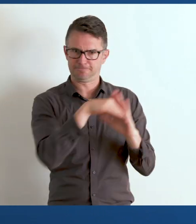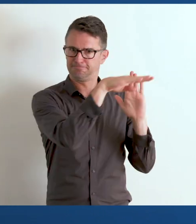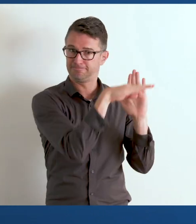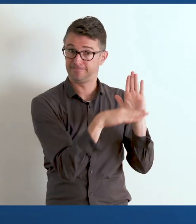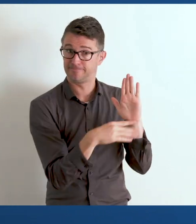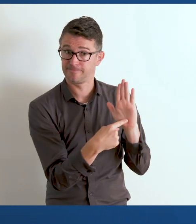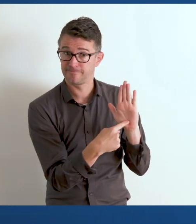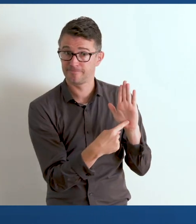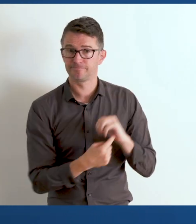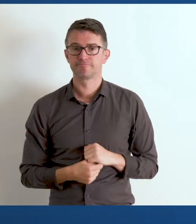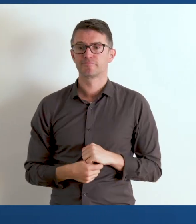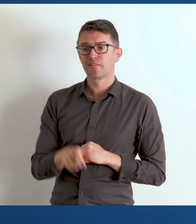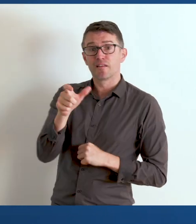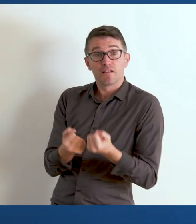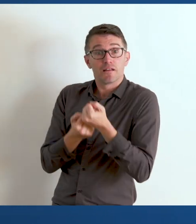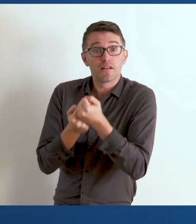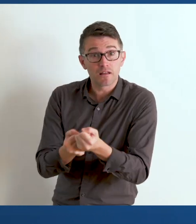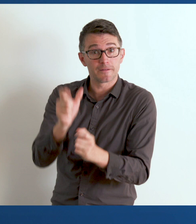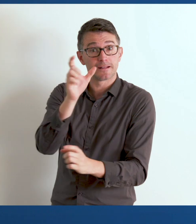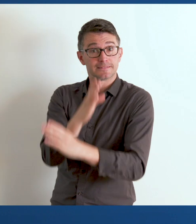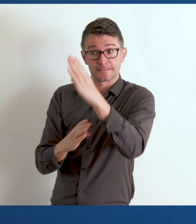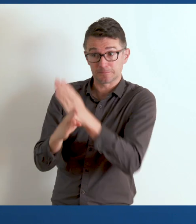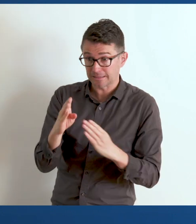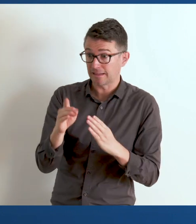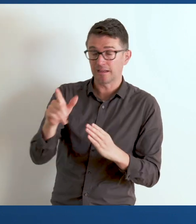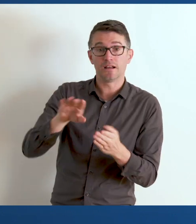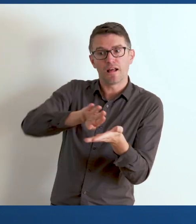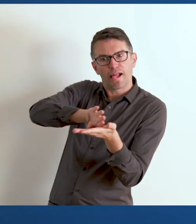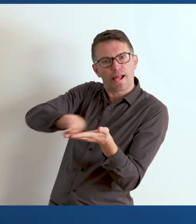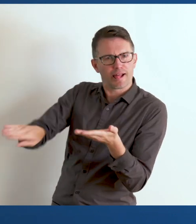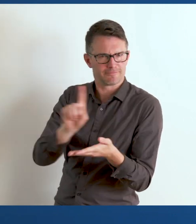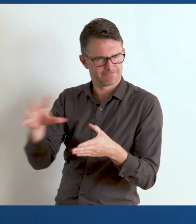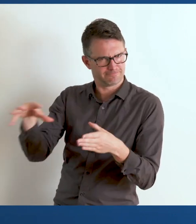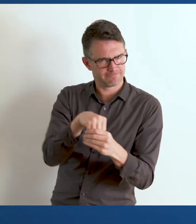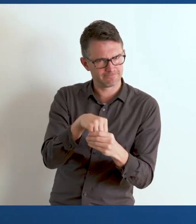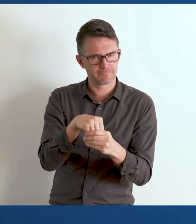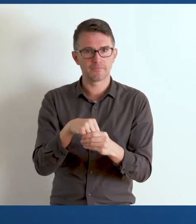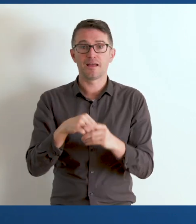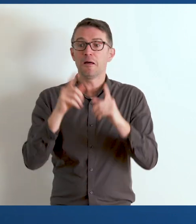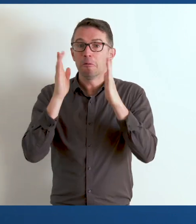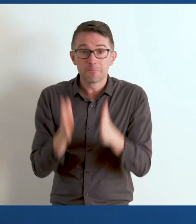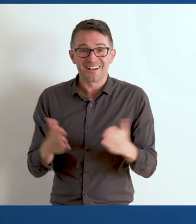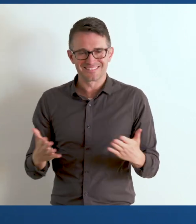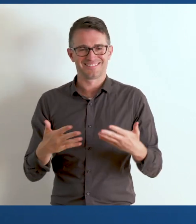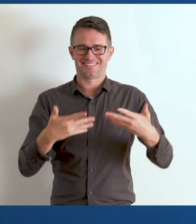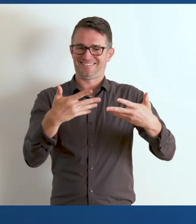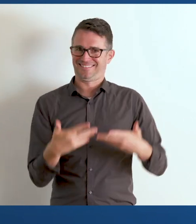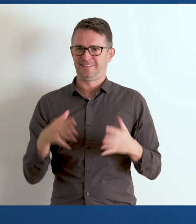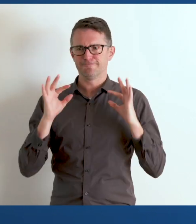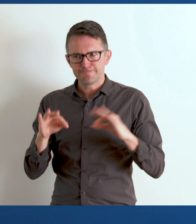Ensuring that persons with disabilities are not left behind requires systematic data collection efforts,